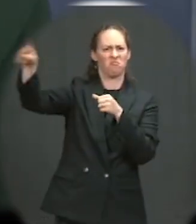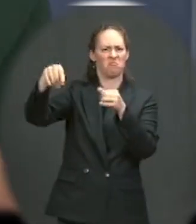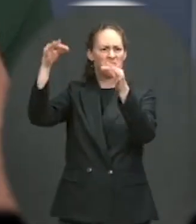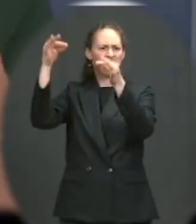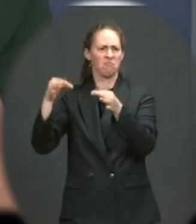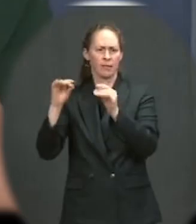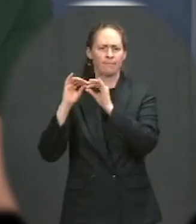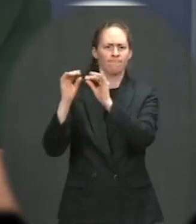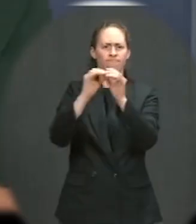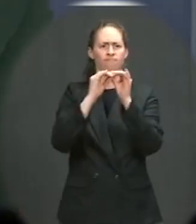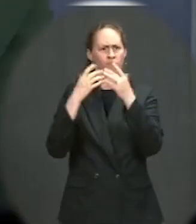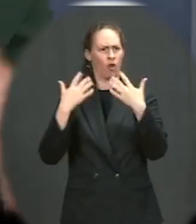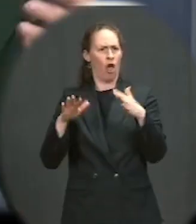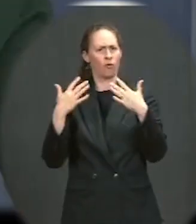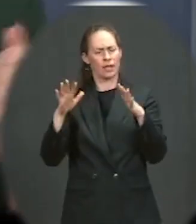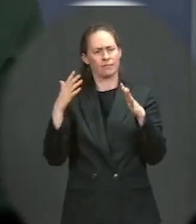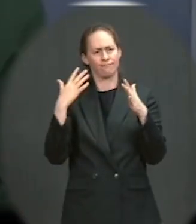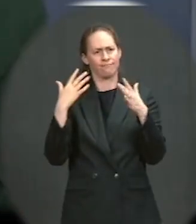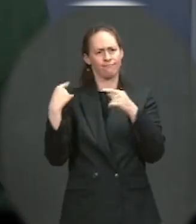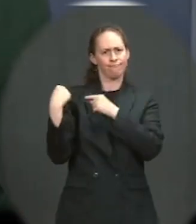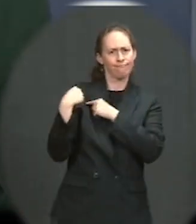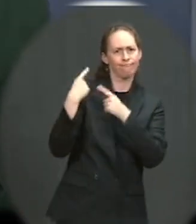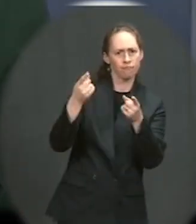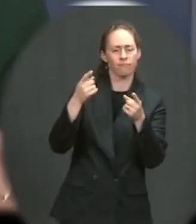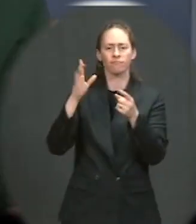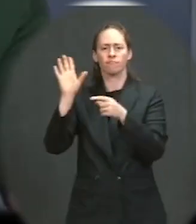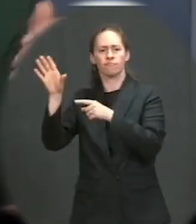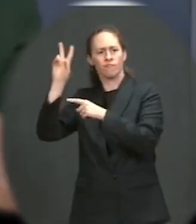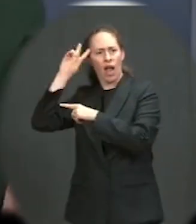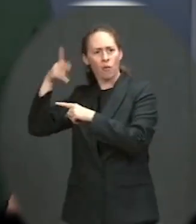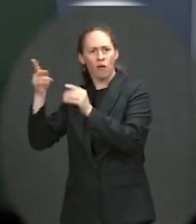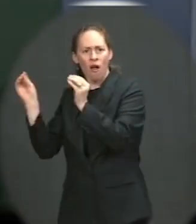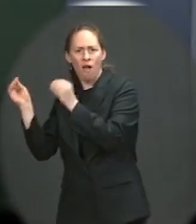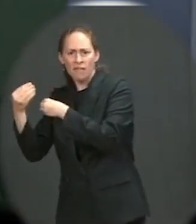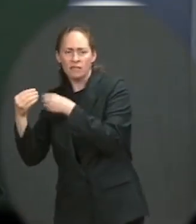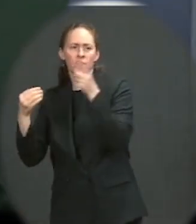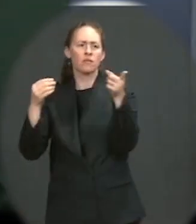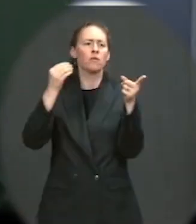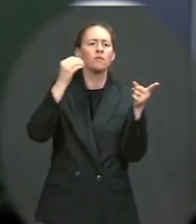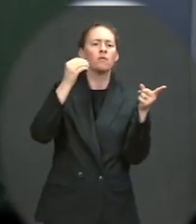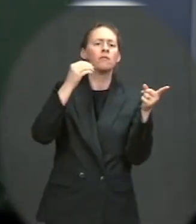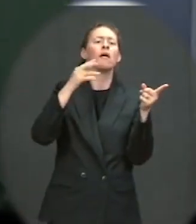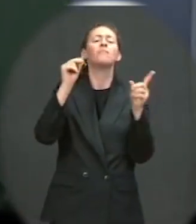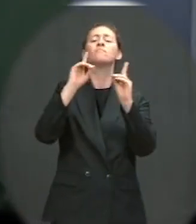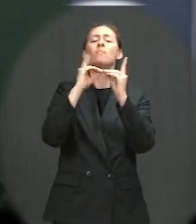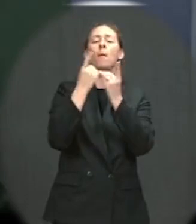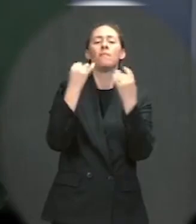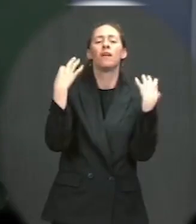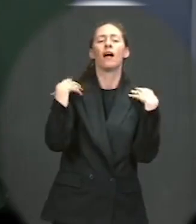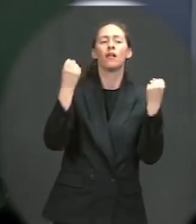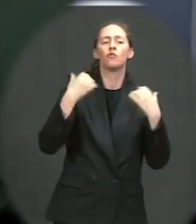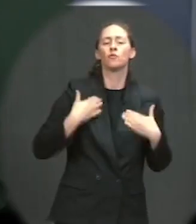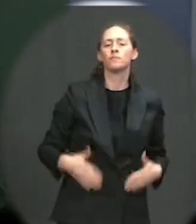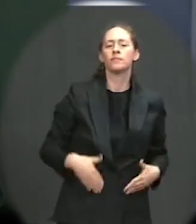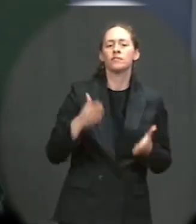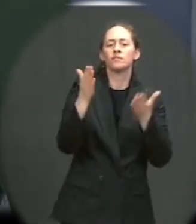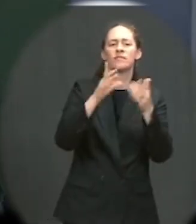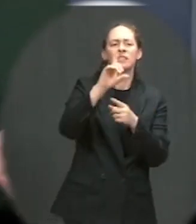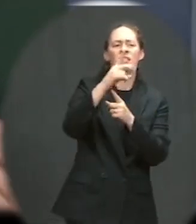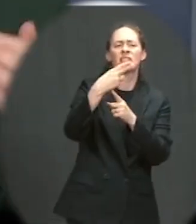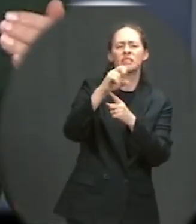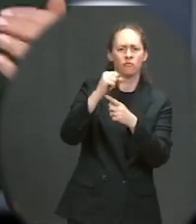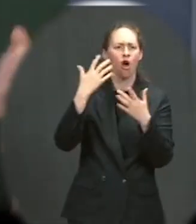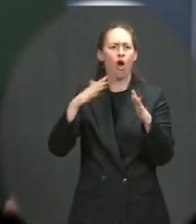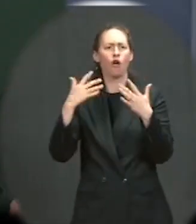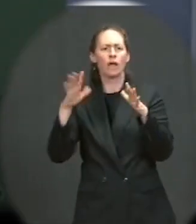between her office, her work, the Department of Homeland Security, the Department of Health and Human Services to continue to address the root